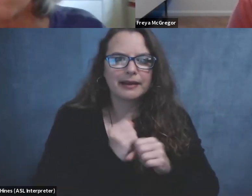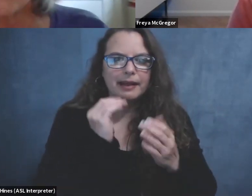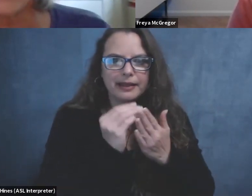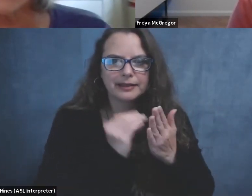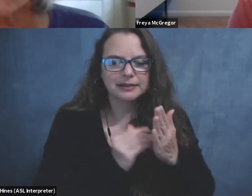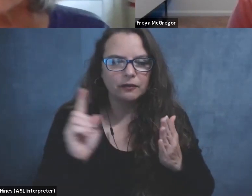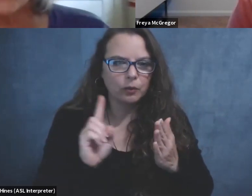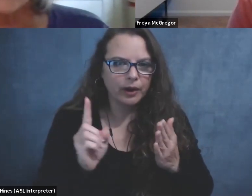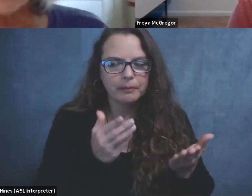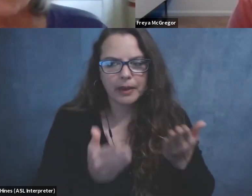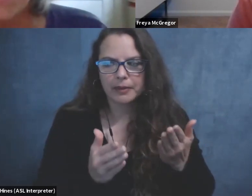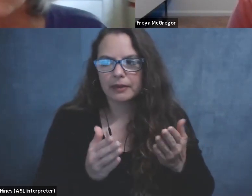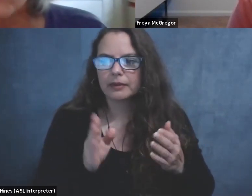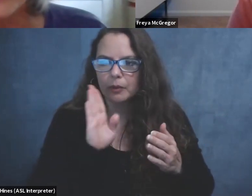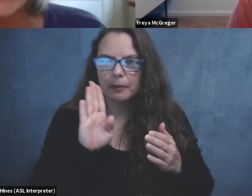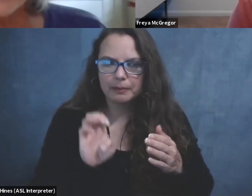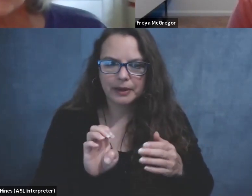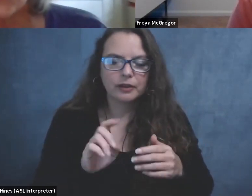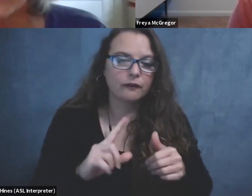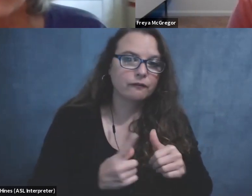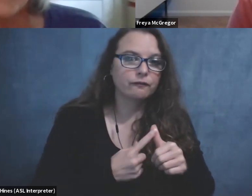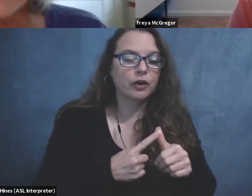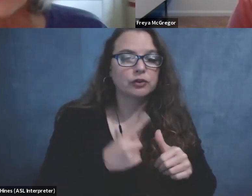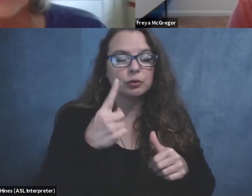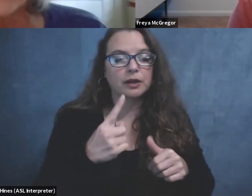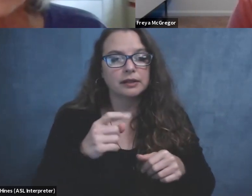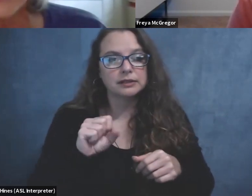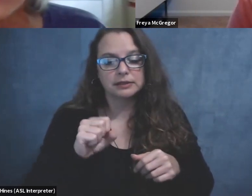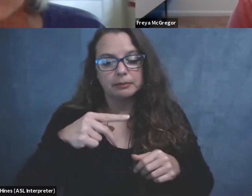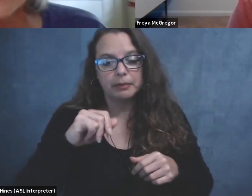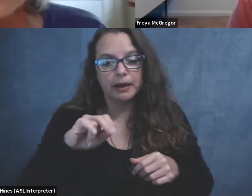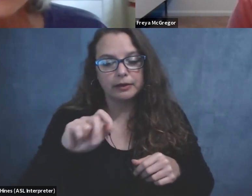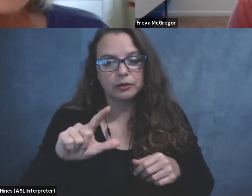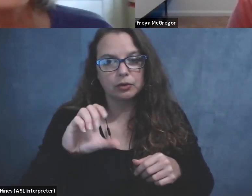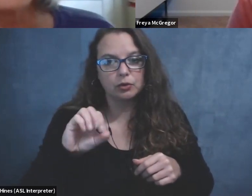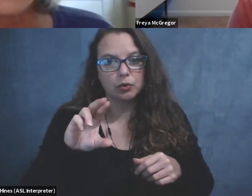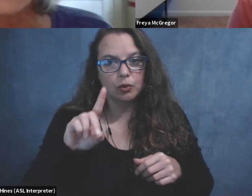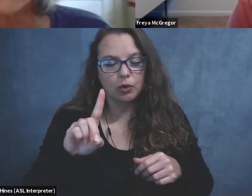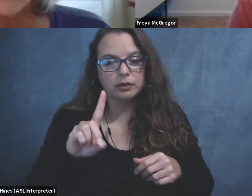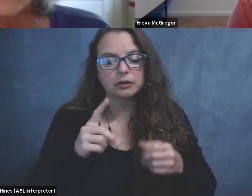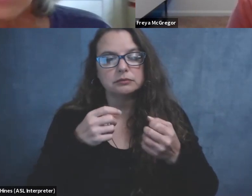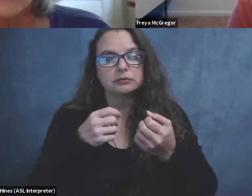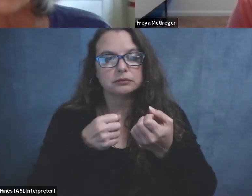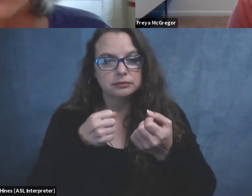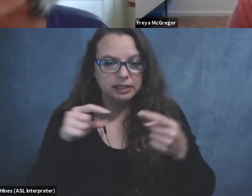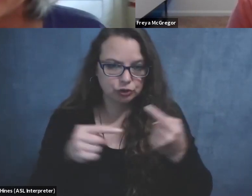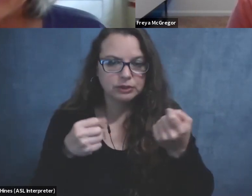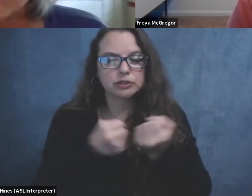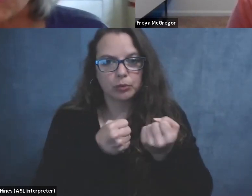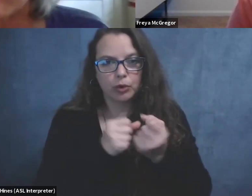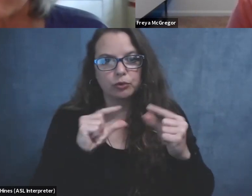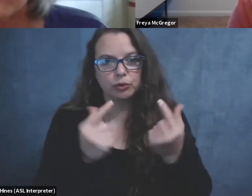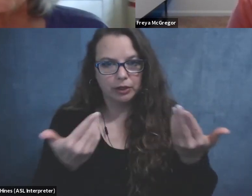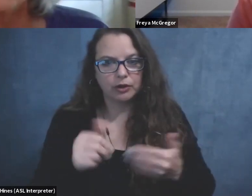where they might be. And the first one was the spinal cord injury support group at St. David's here in Austin. And then, um, the